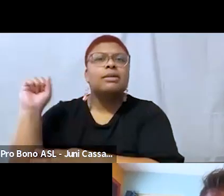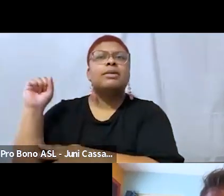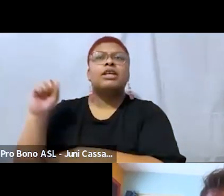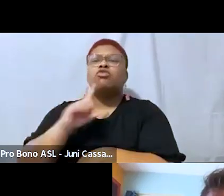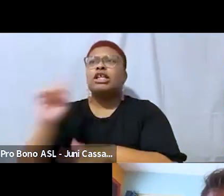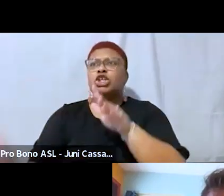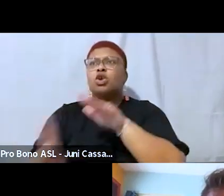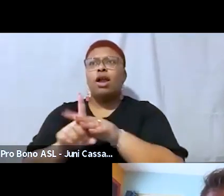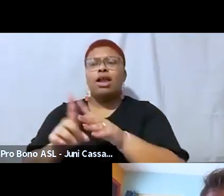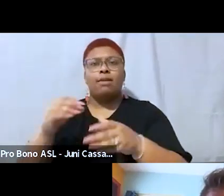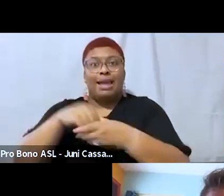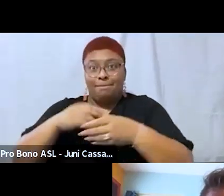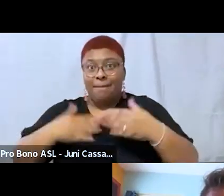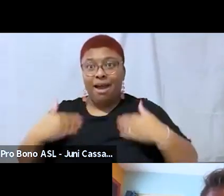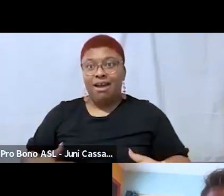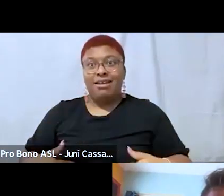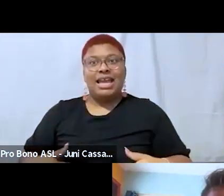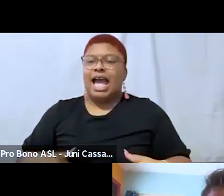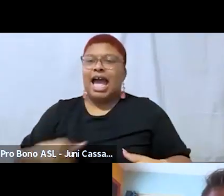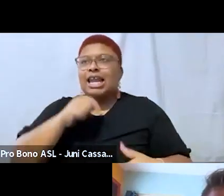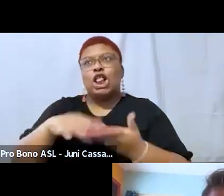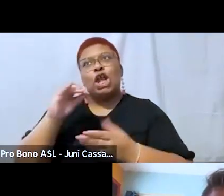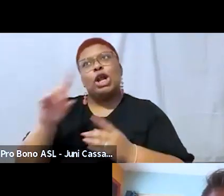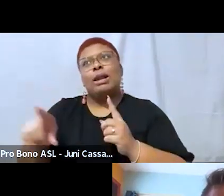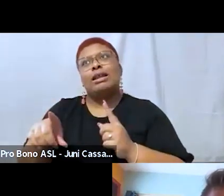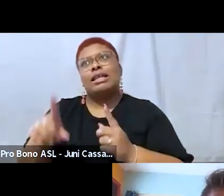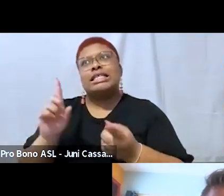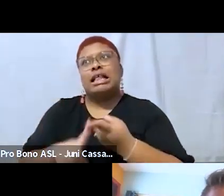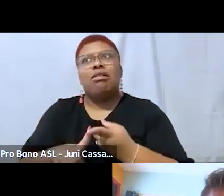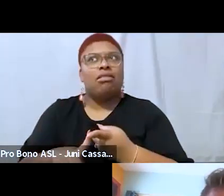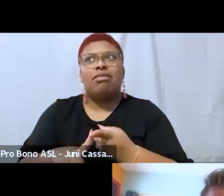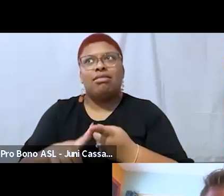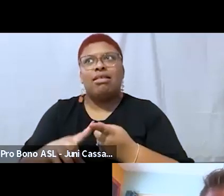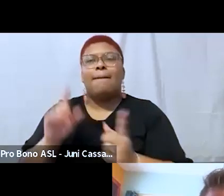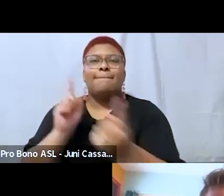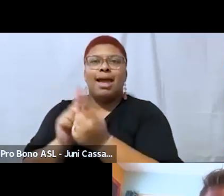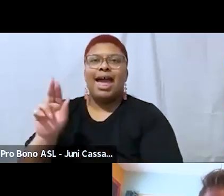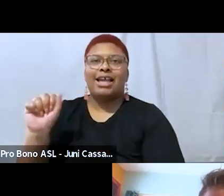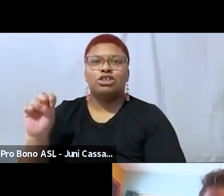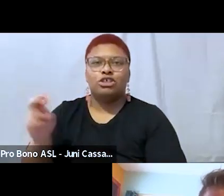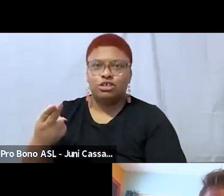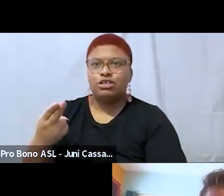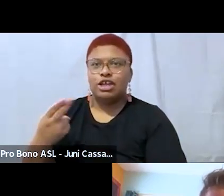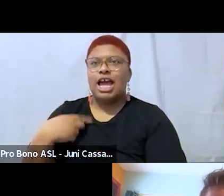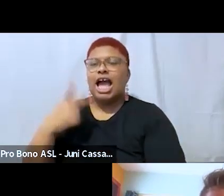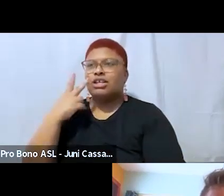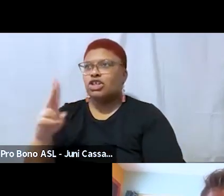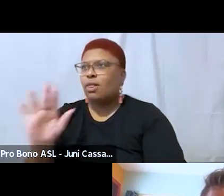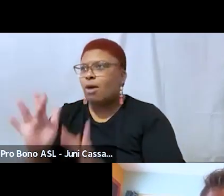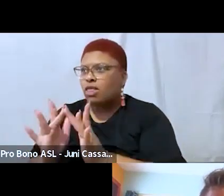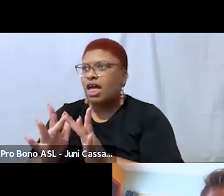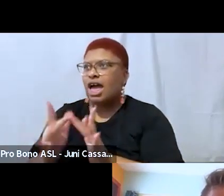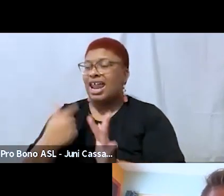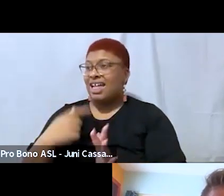um i didn't learn about that until i met ash and i saw ash online and ash had a body like mine and i was like